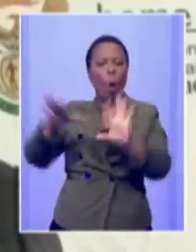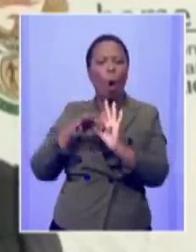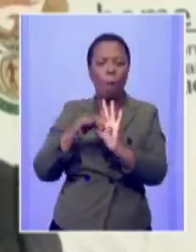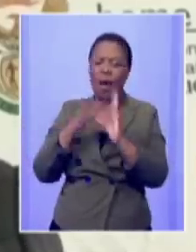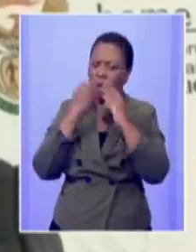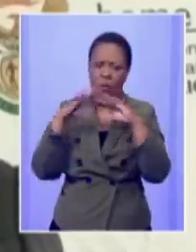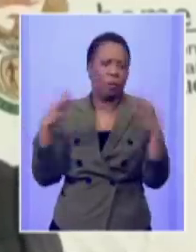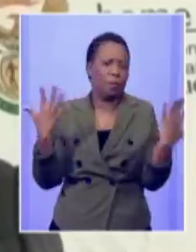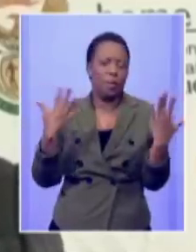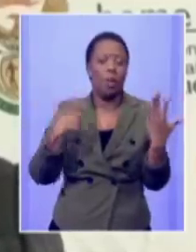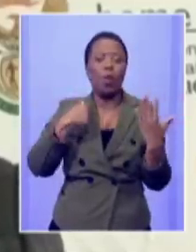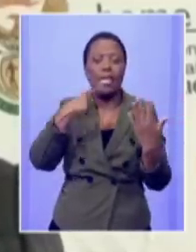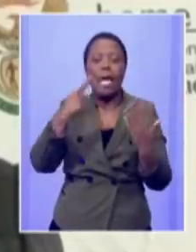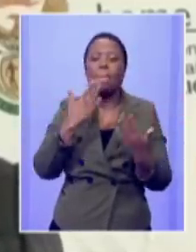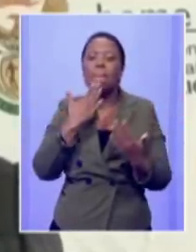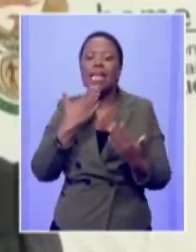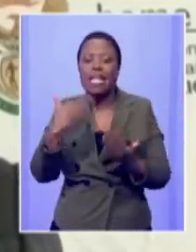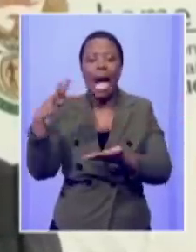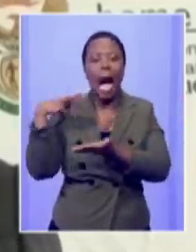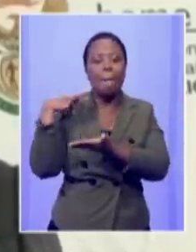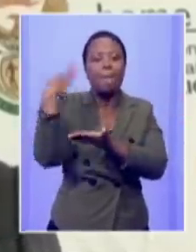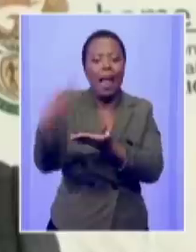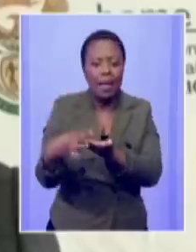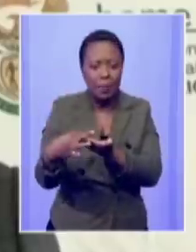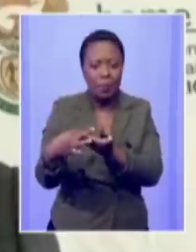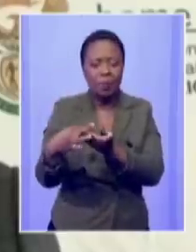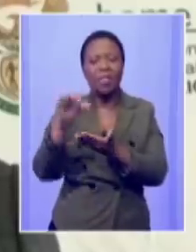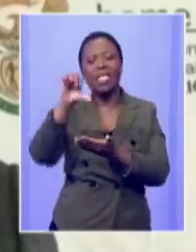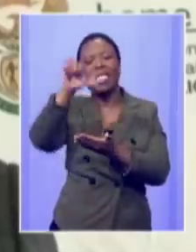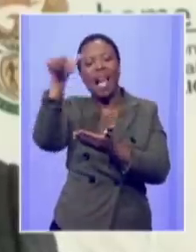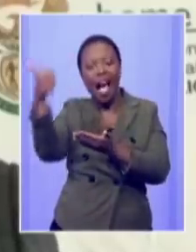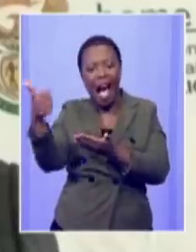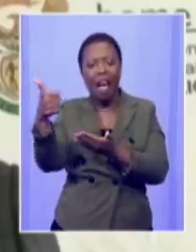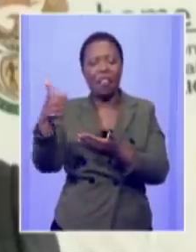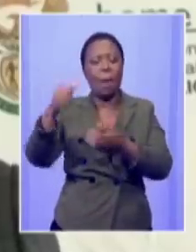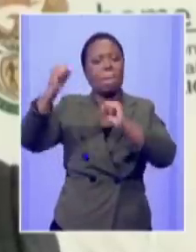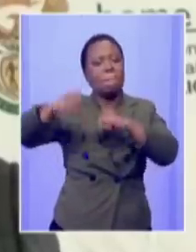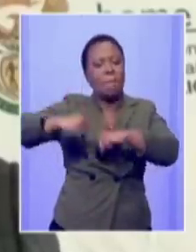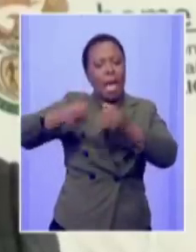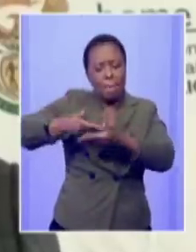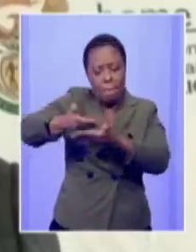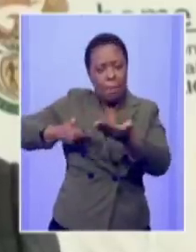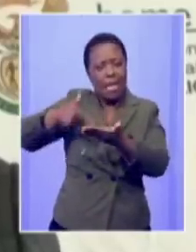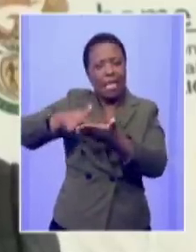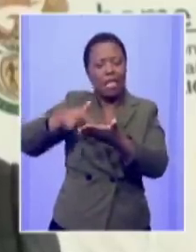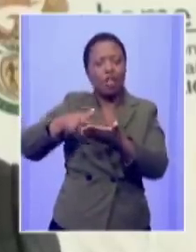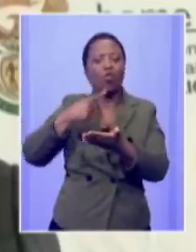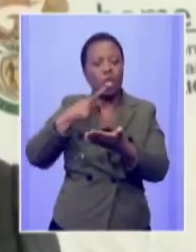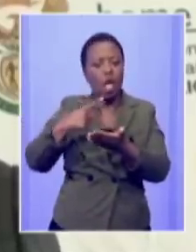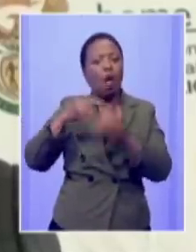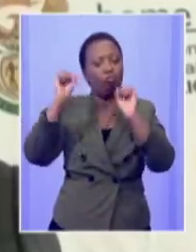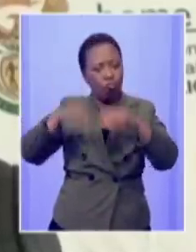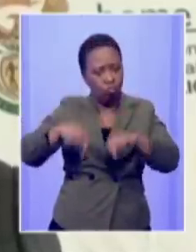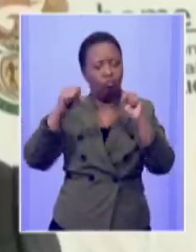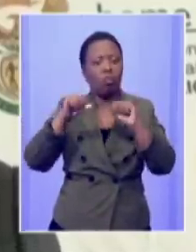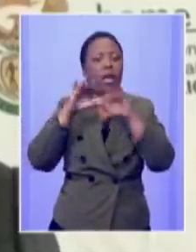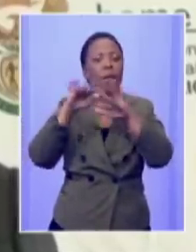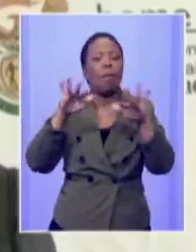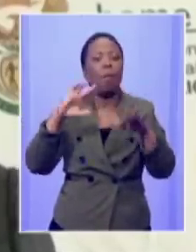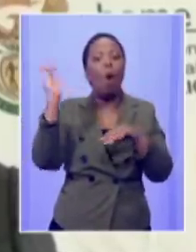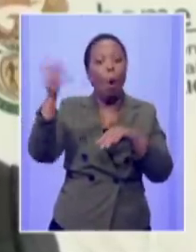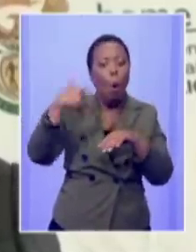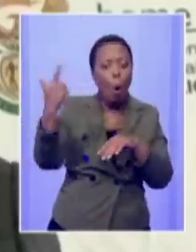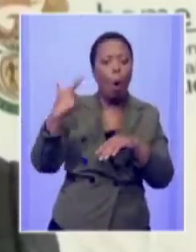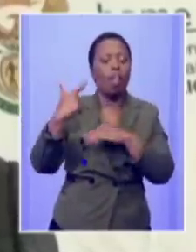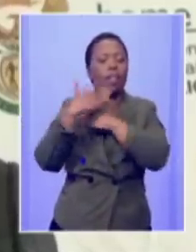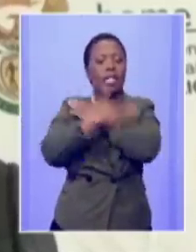apply for other uh immigration permits that allow people of all nationalities to stay in